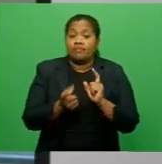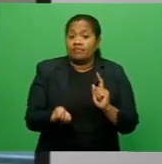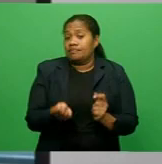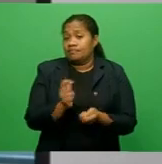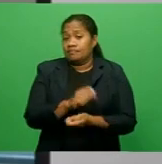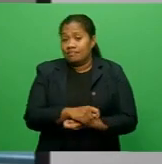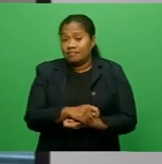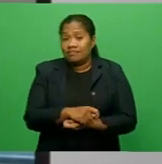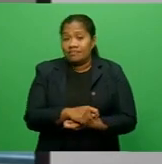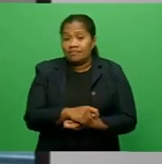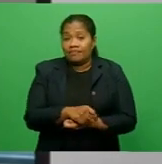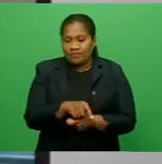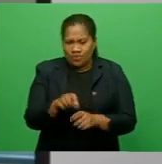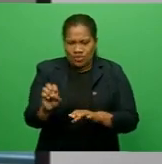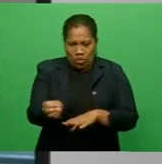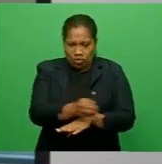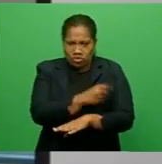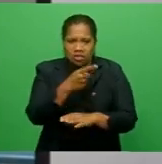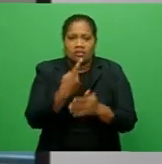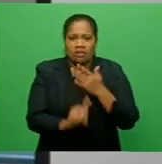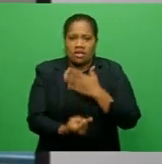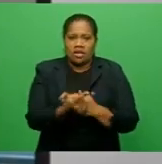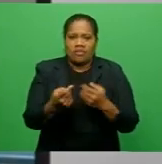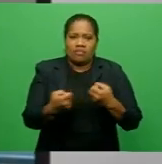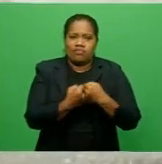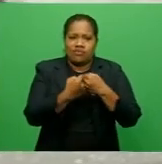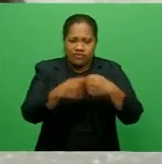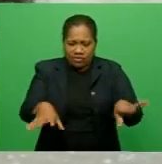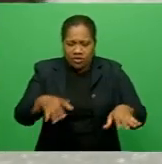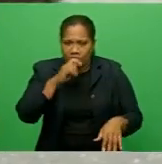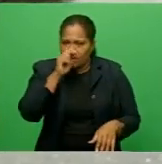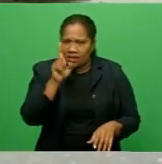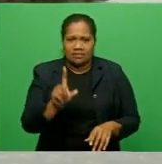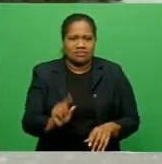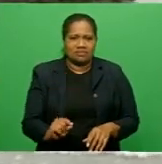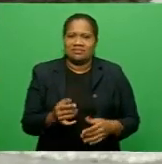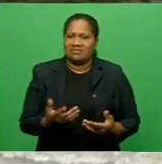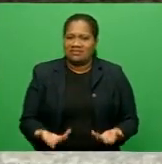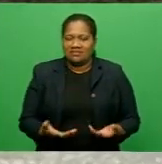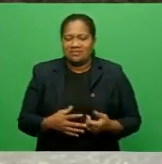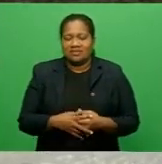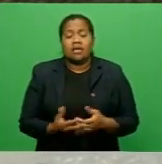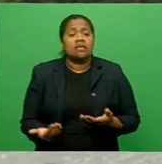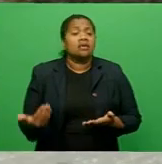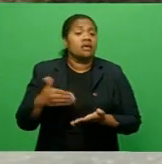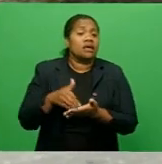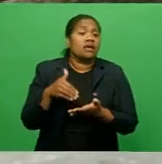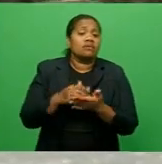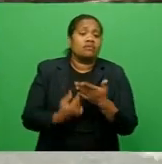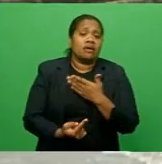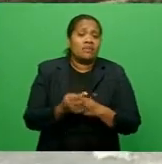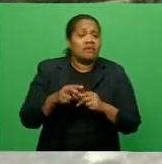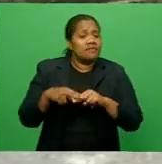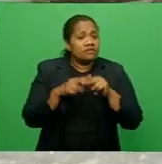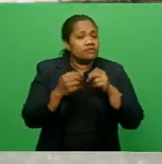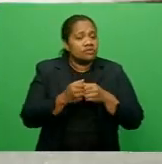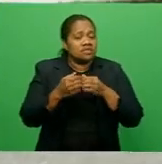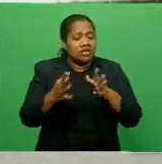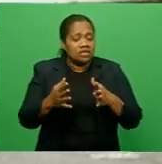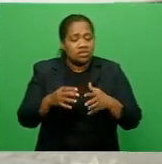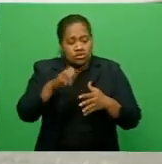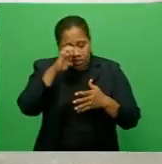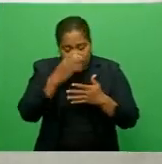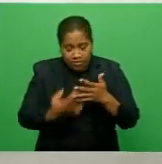degradation of the ocean is causing damage that cannot be undone. He adds Fiji is starting to experience serious